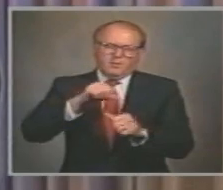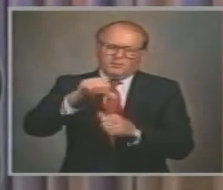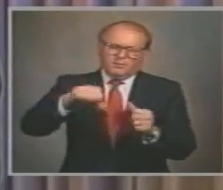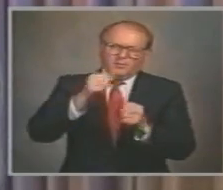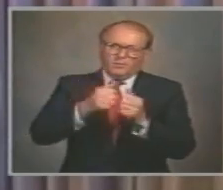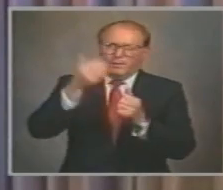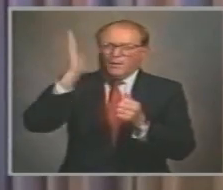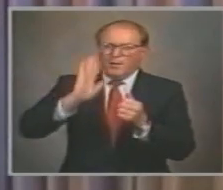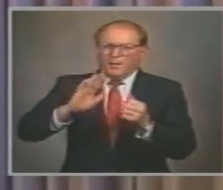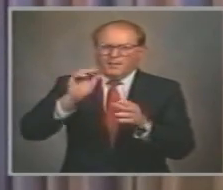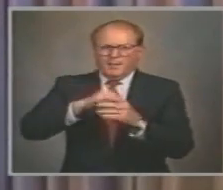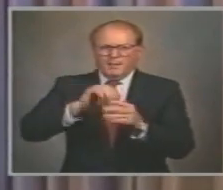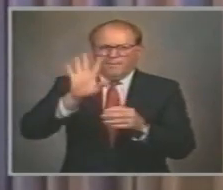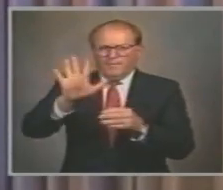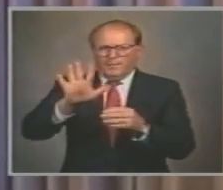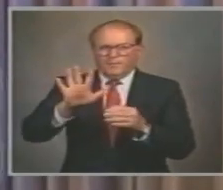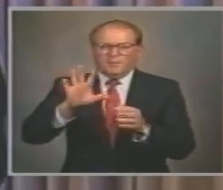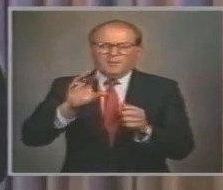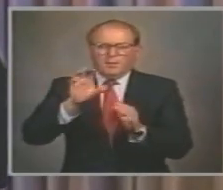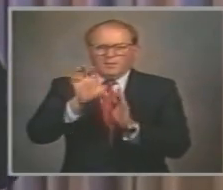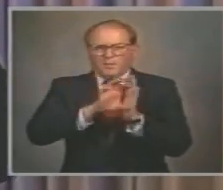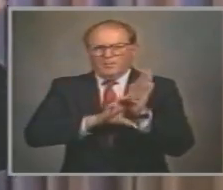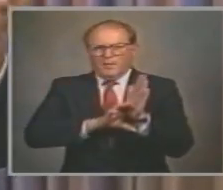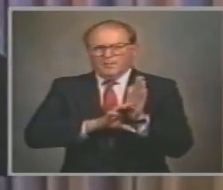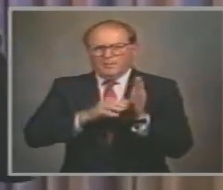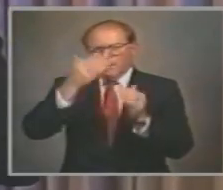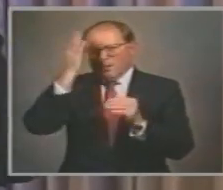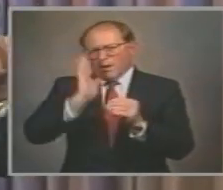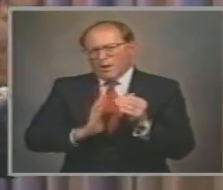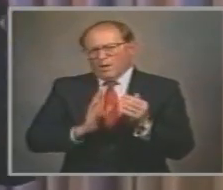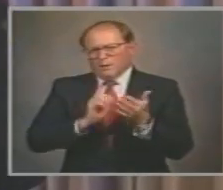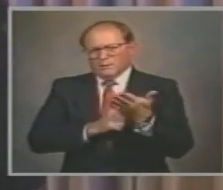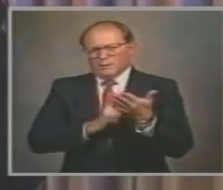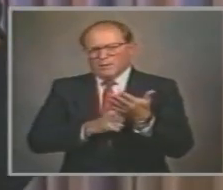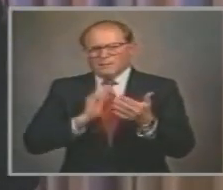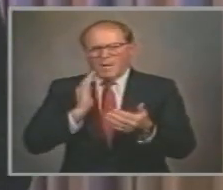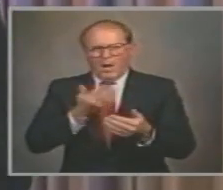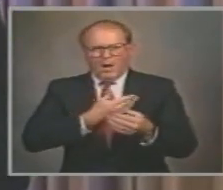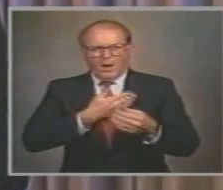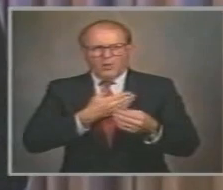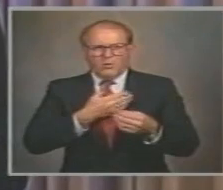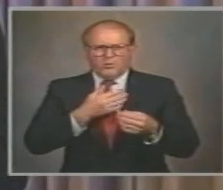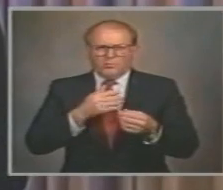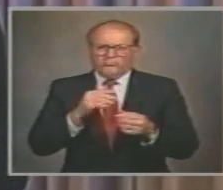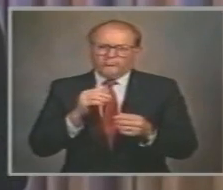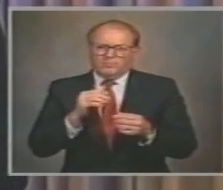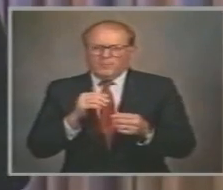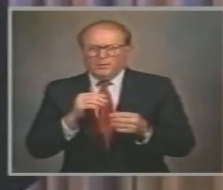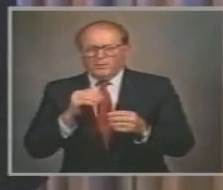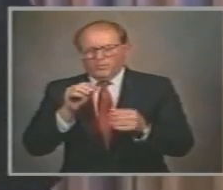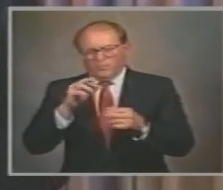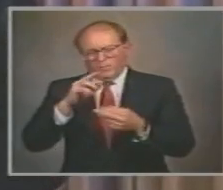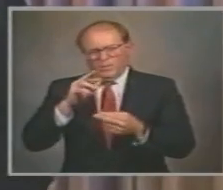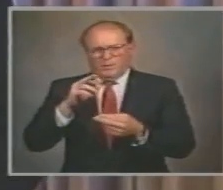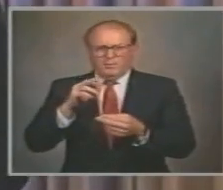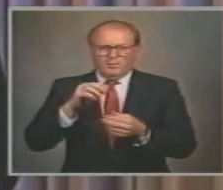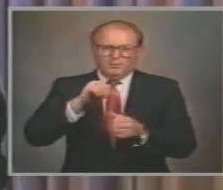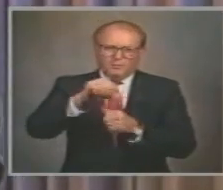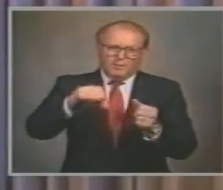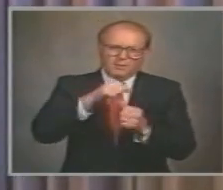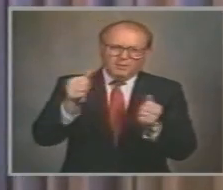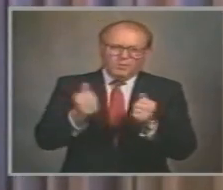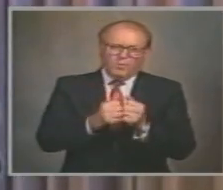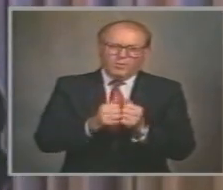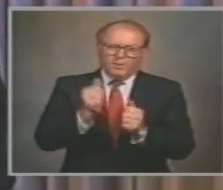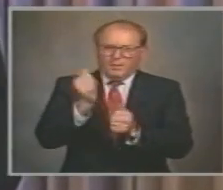commandment God turns To our interpersonal relationships And he begins With